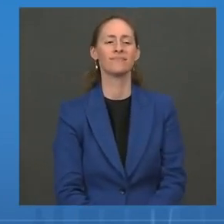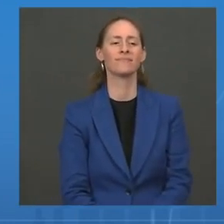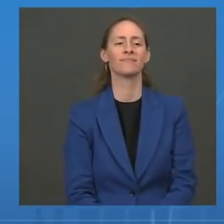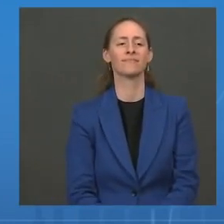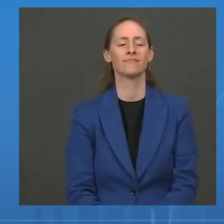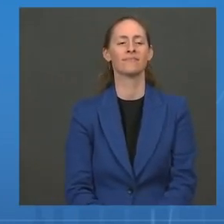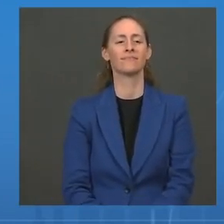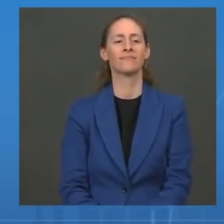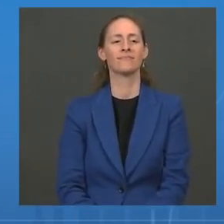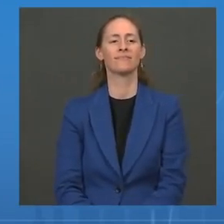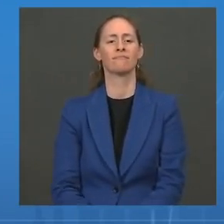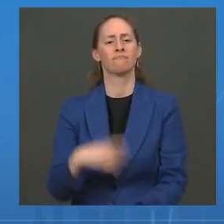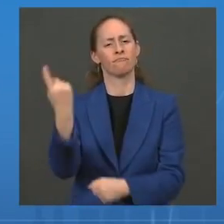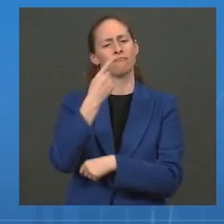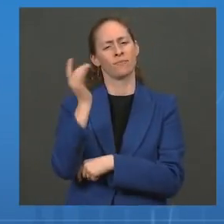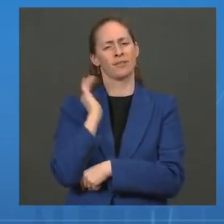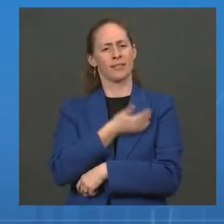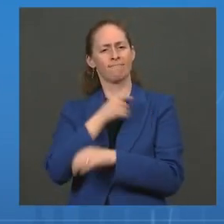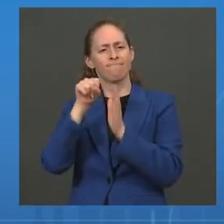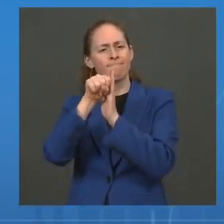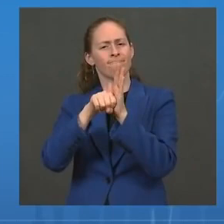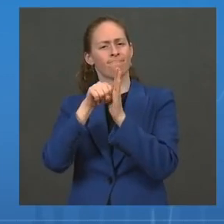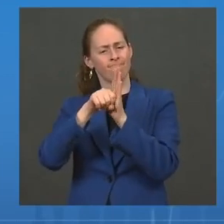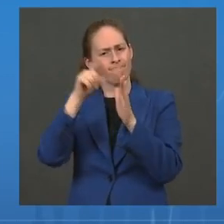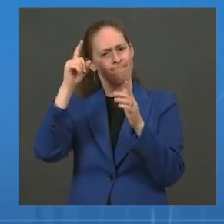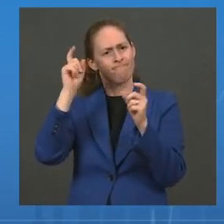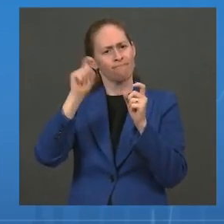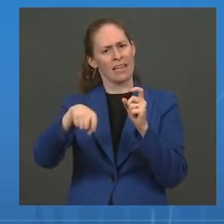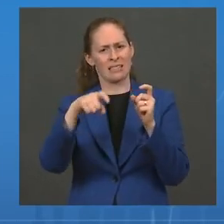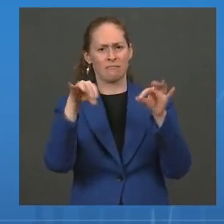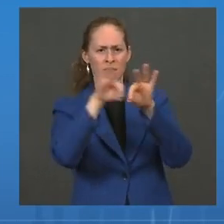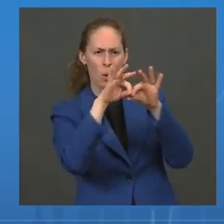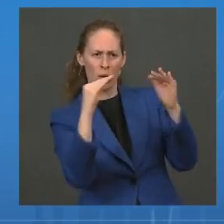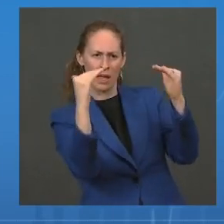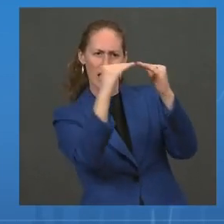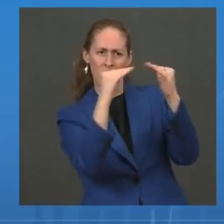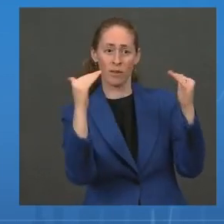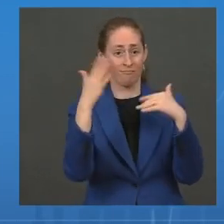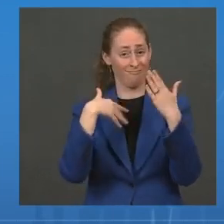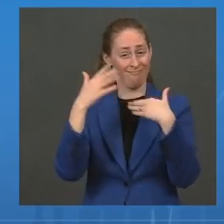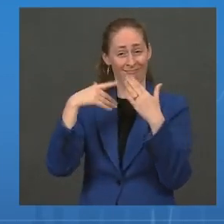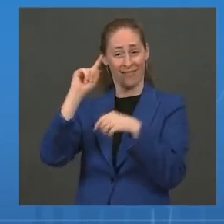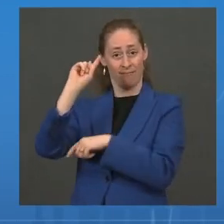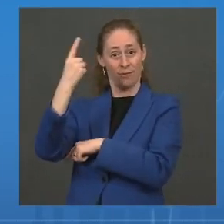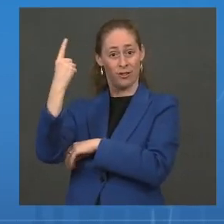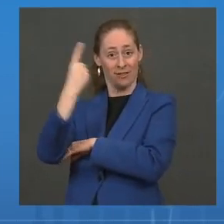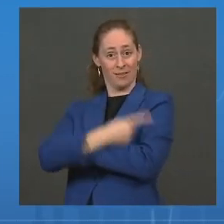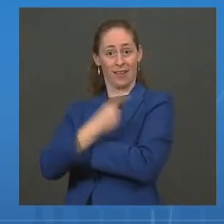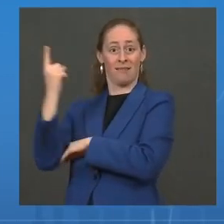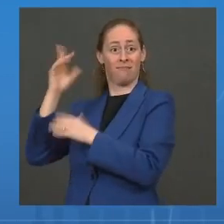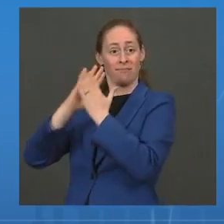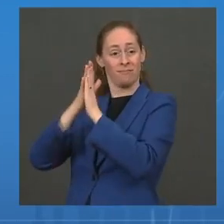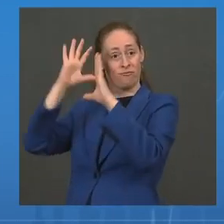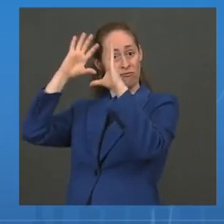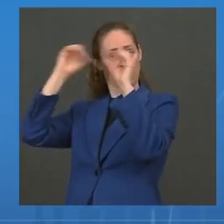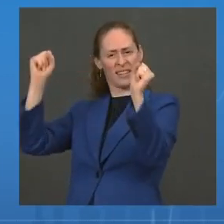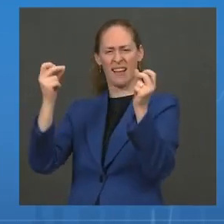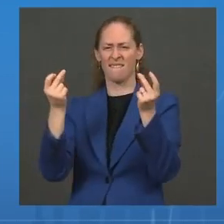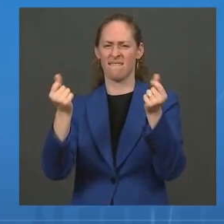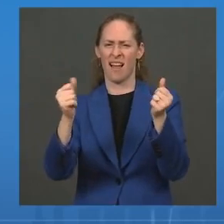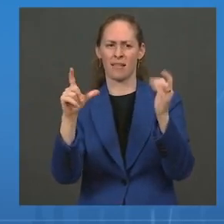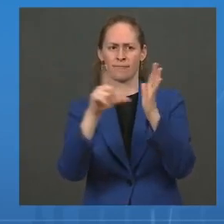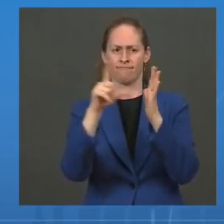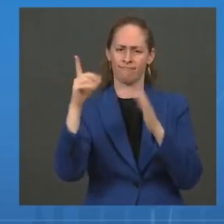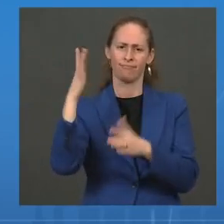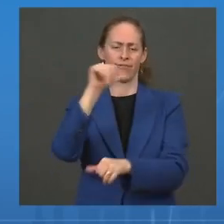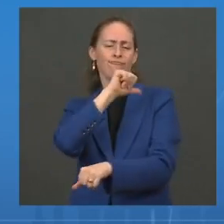Just as Jeff mentioned, that very first full day in office, he issued that executive order. It called for a whole of government effort